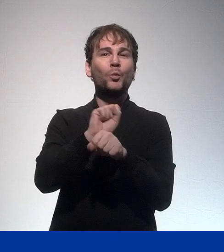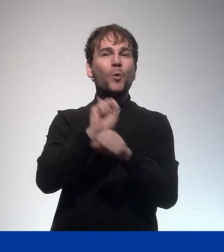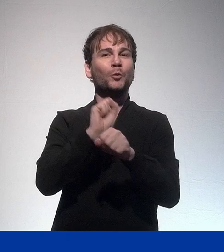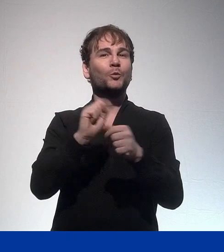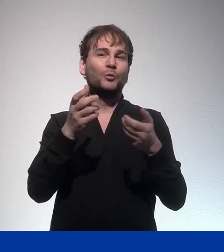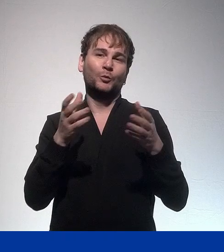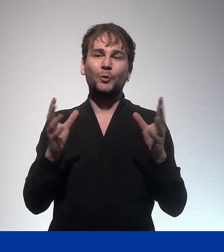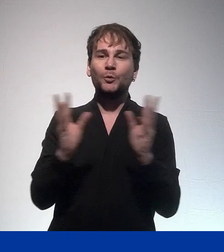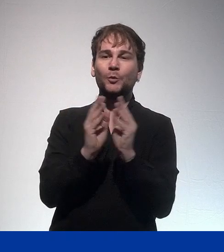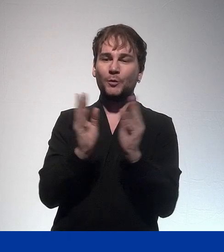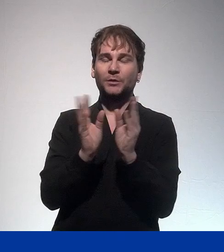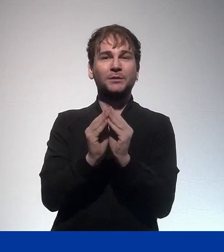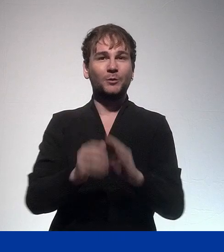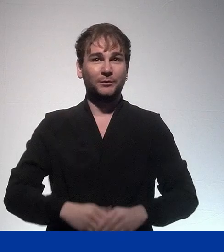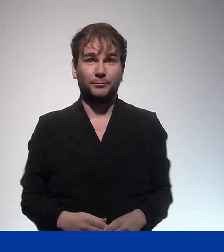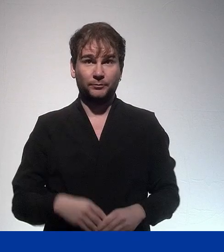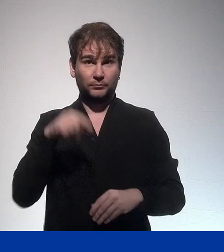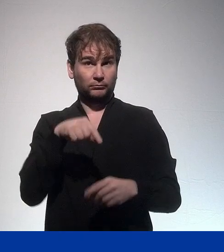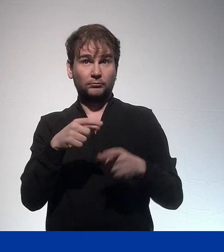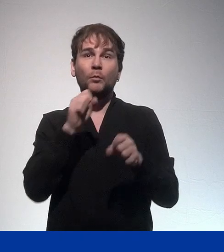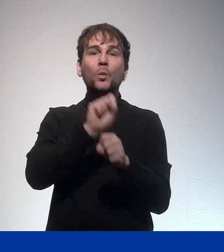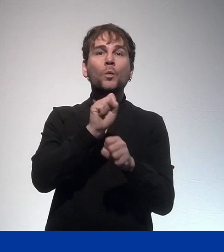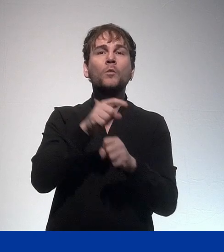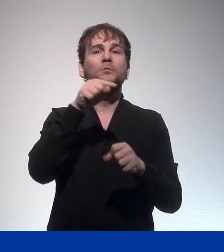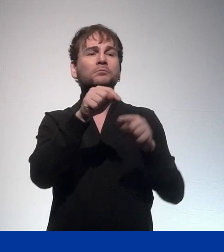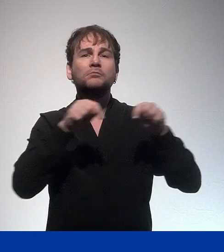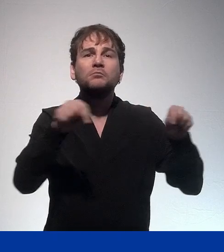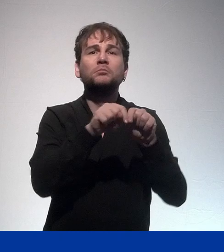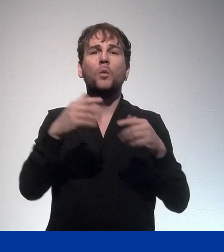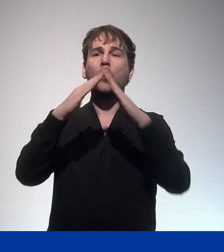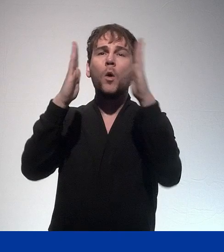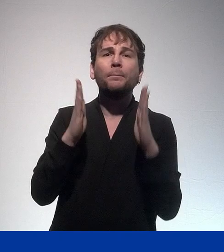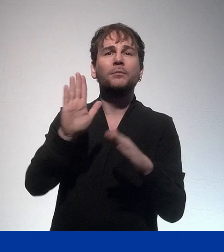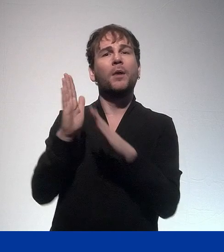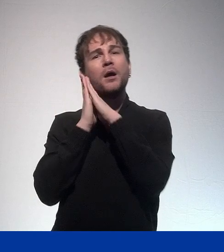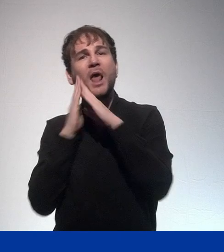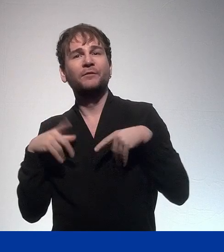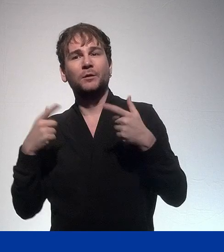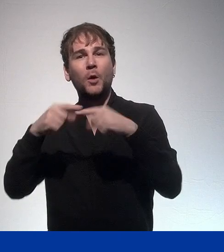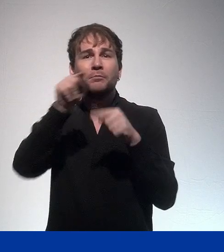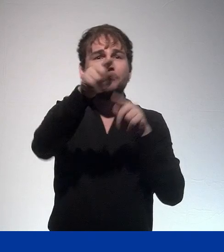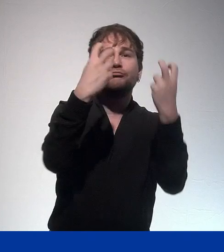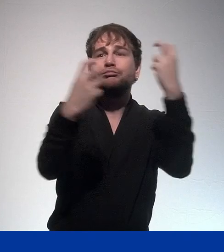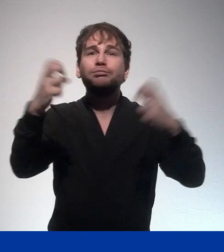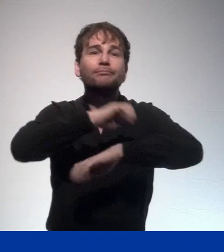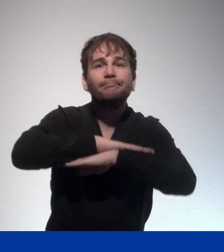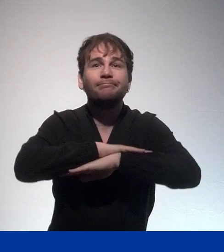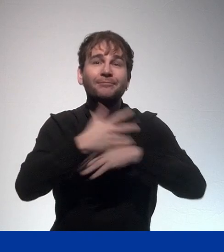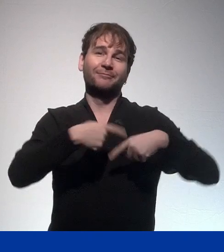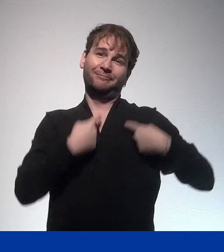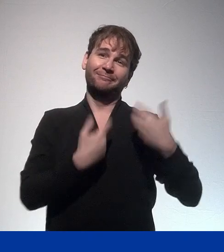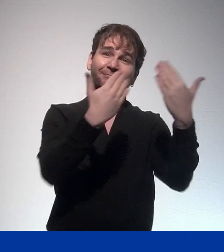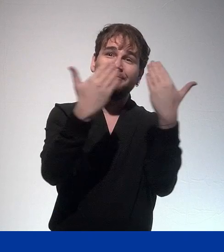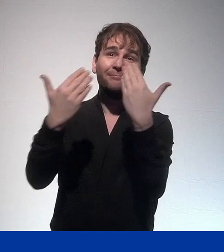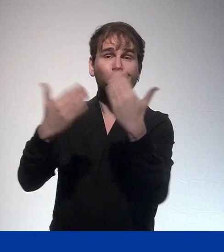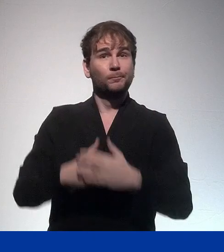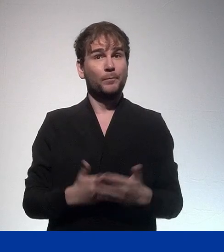here in Bonn in Berlin. You're in your offices, your living rooms, wherever you are, you're following this